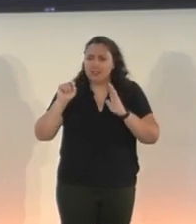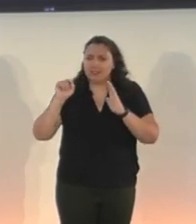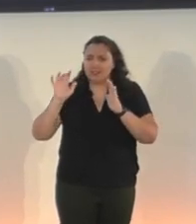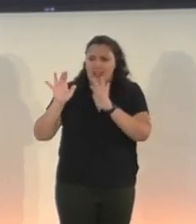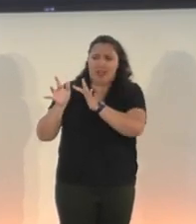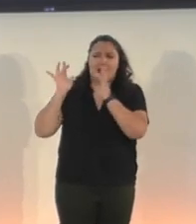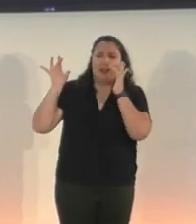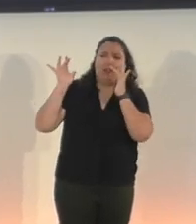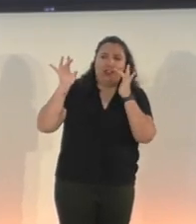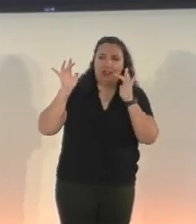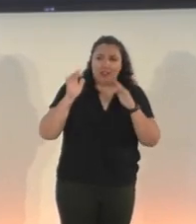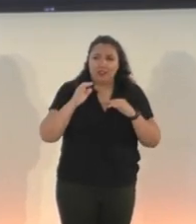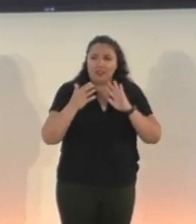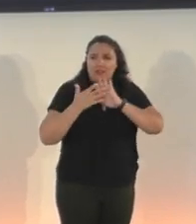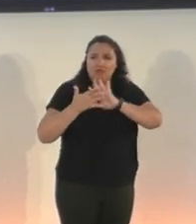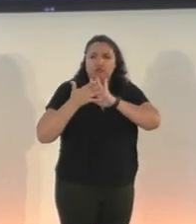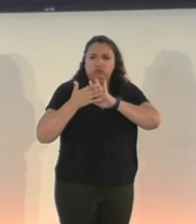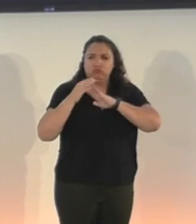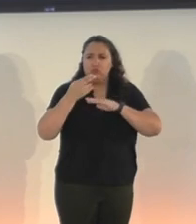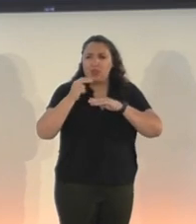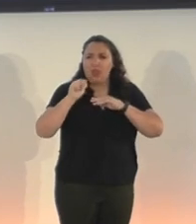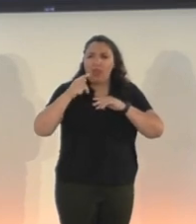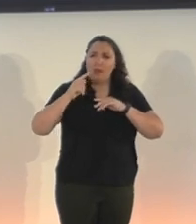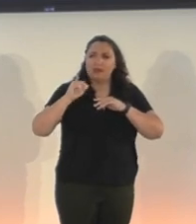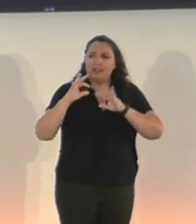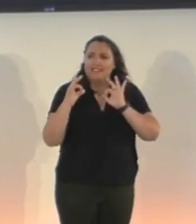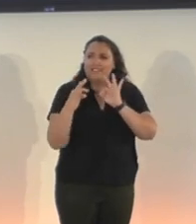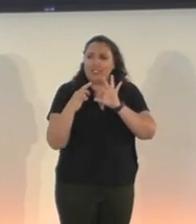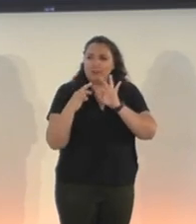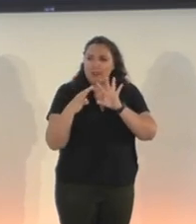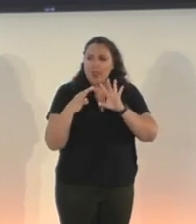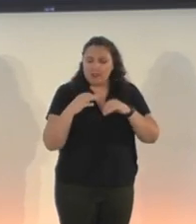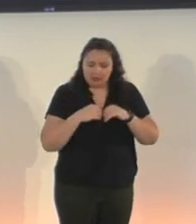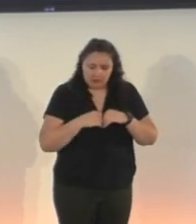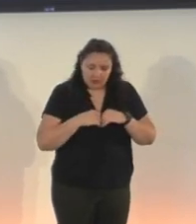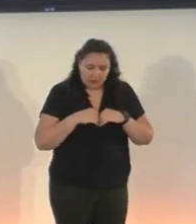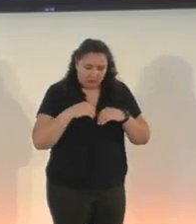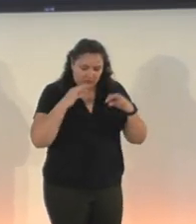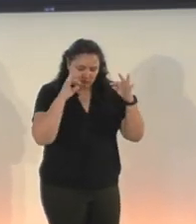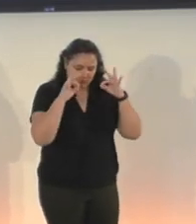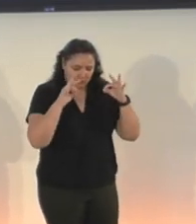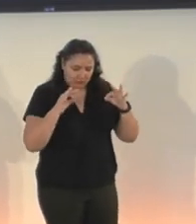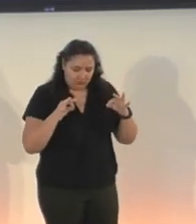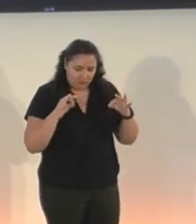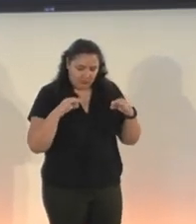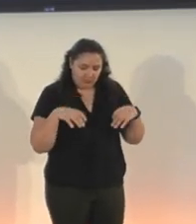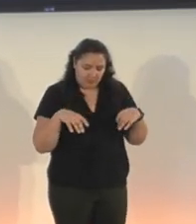narration, and object descriptions. And we'll go over plenty of these in this talk.